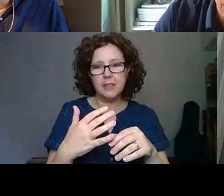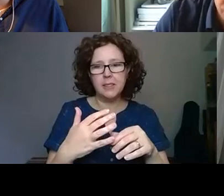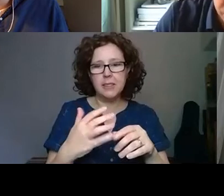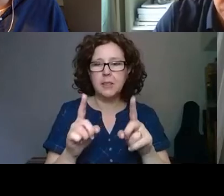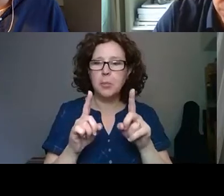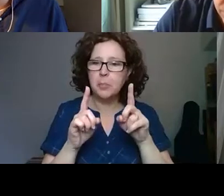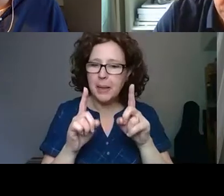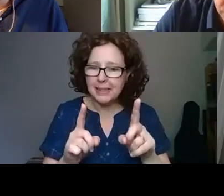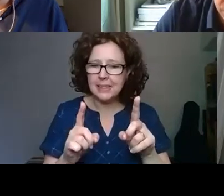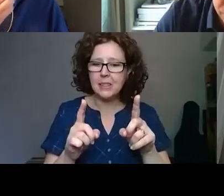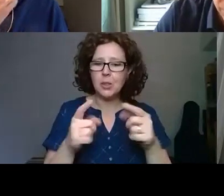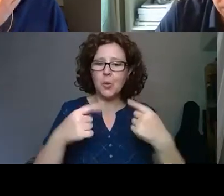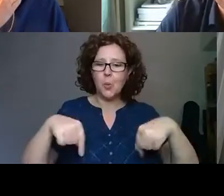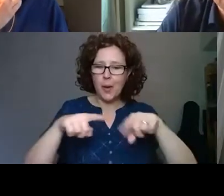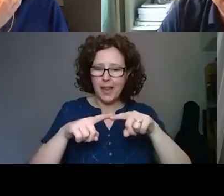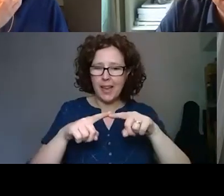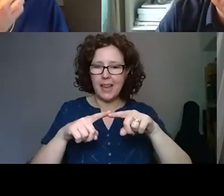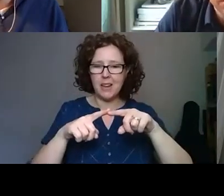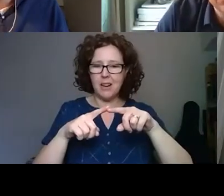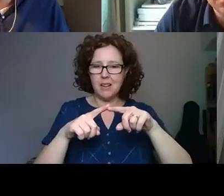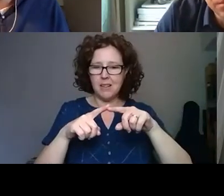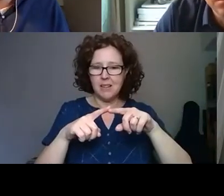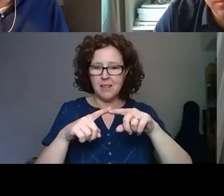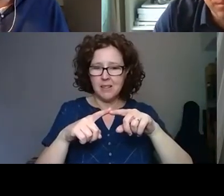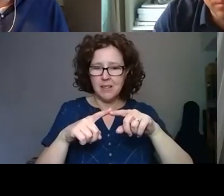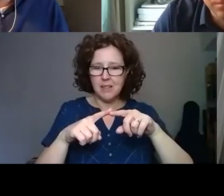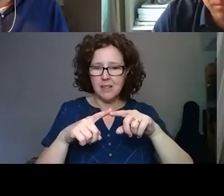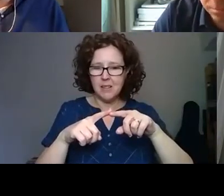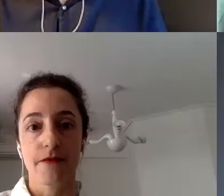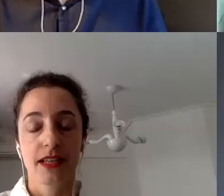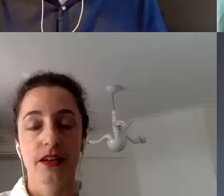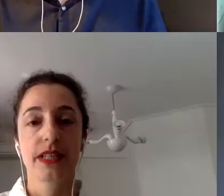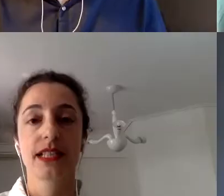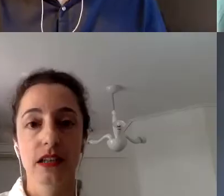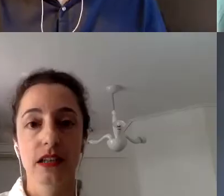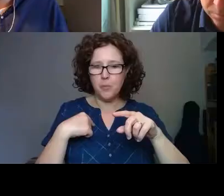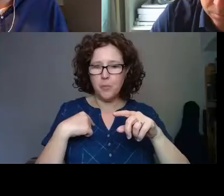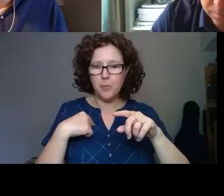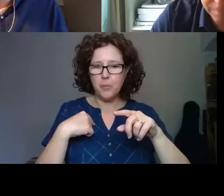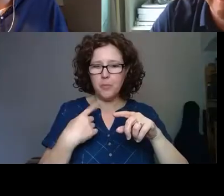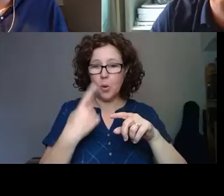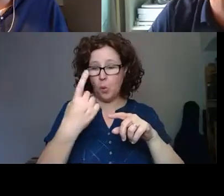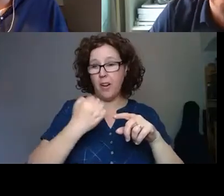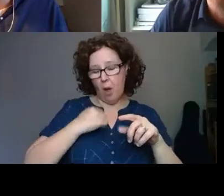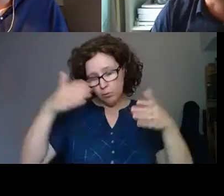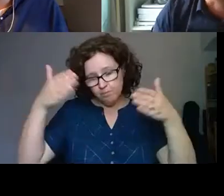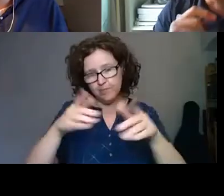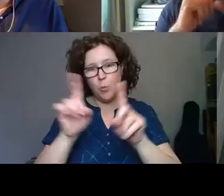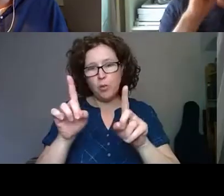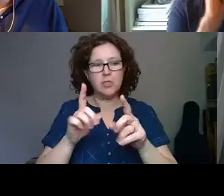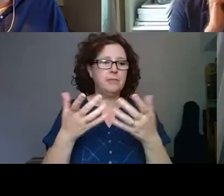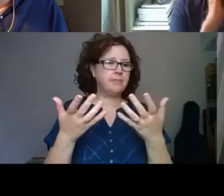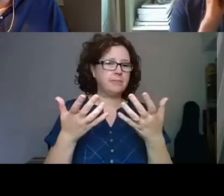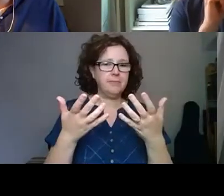to, we are looking at it in two different ways. One is from like having critical conversations and enabling critical